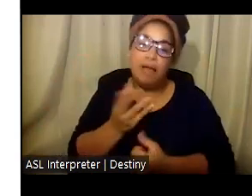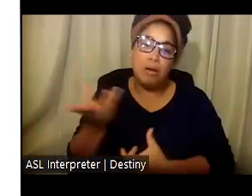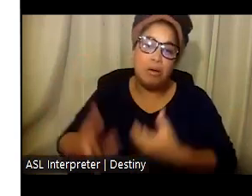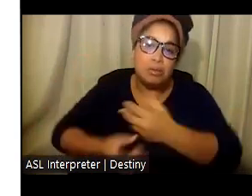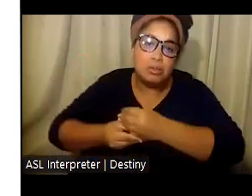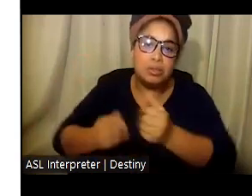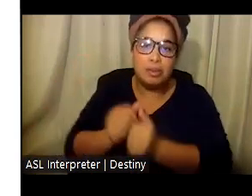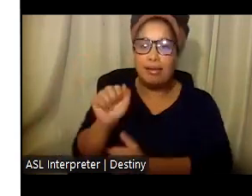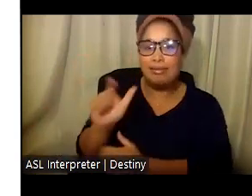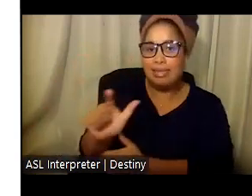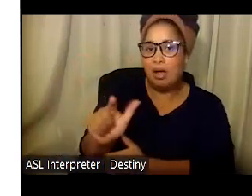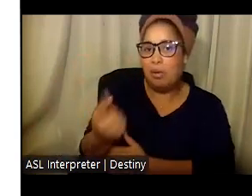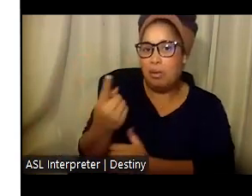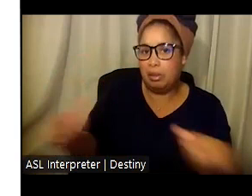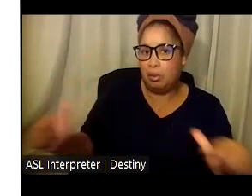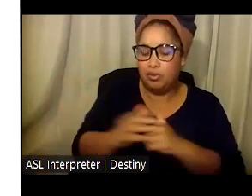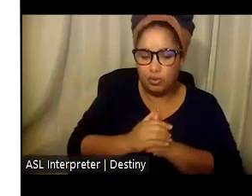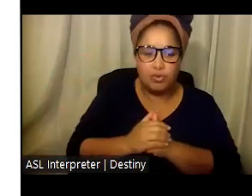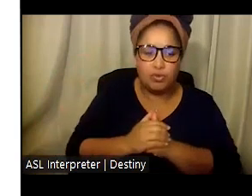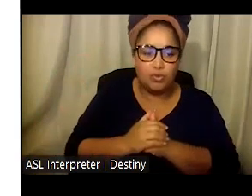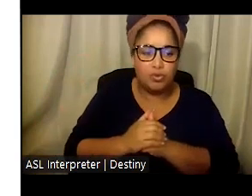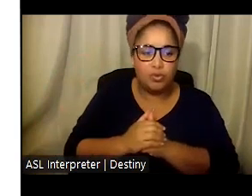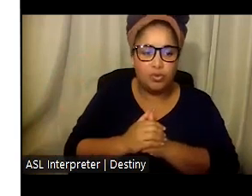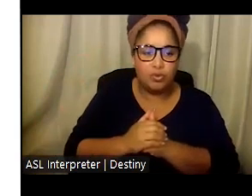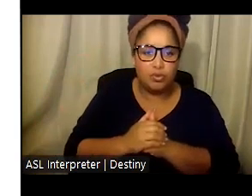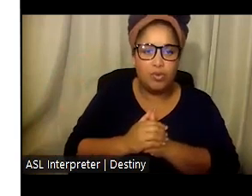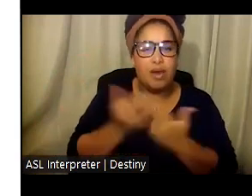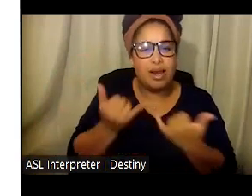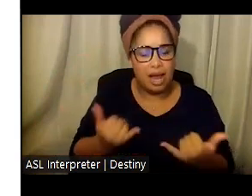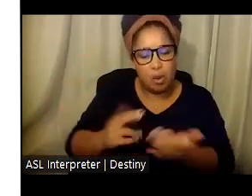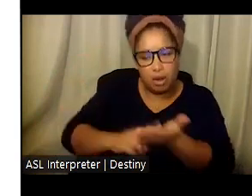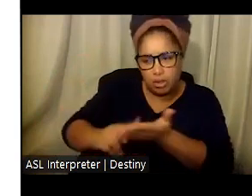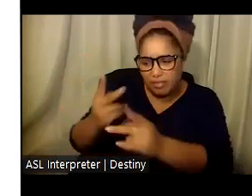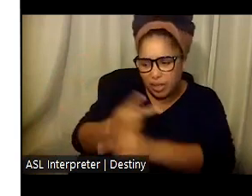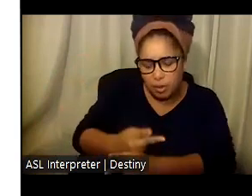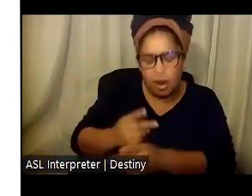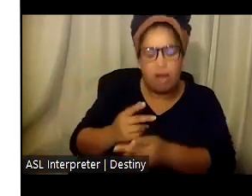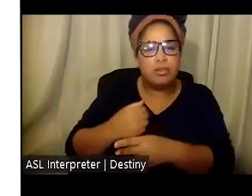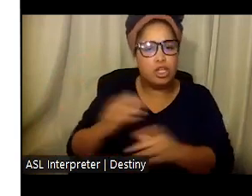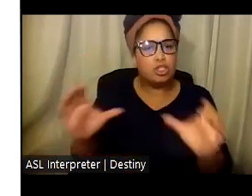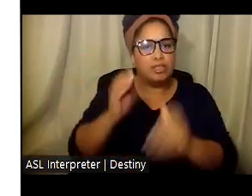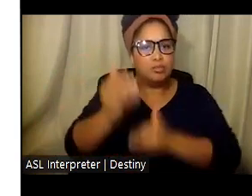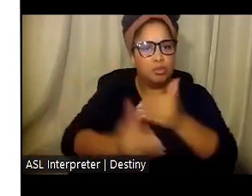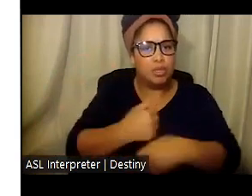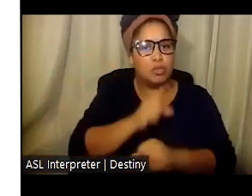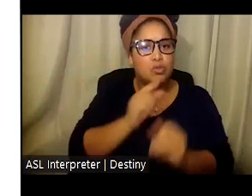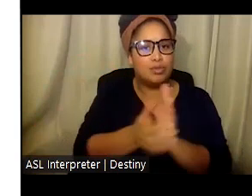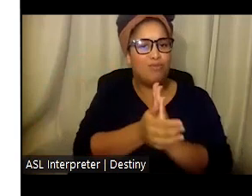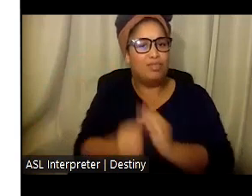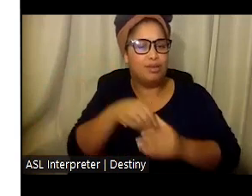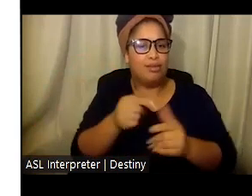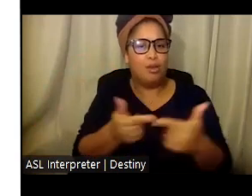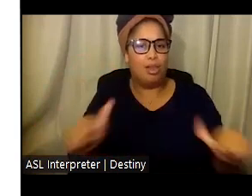We are working on contracting for management of a certification process to ensure DSPs are proficient in their languages.